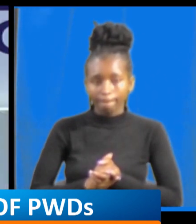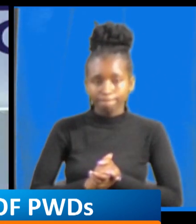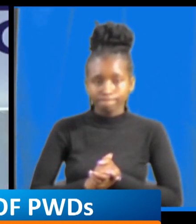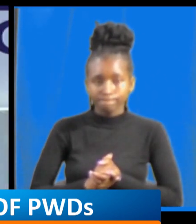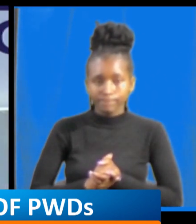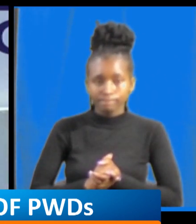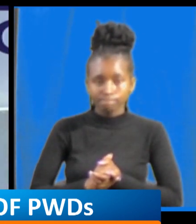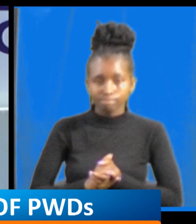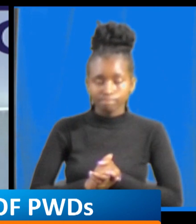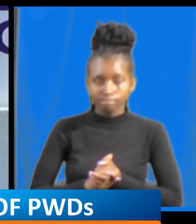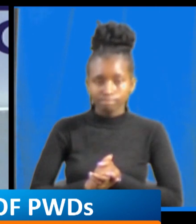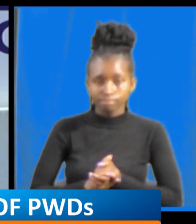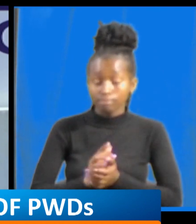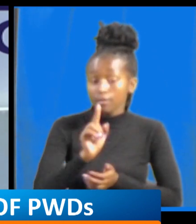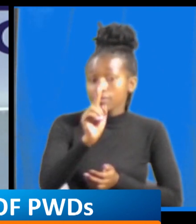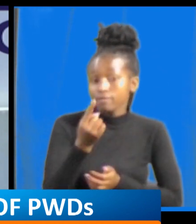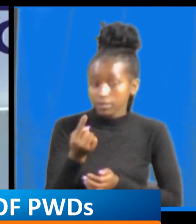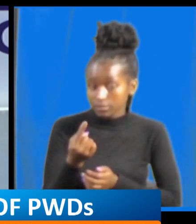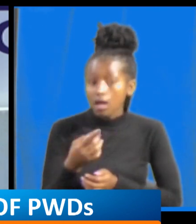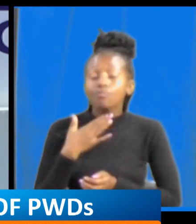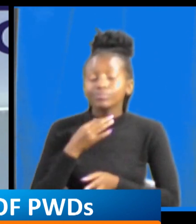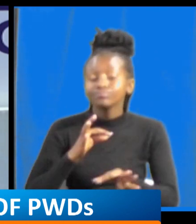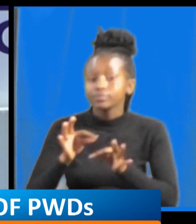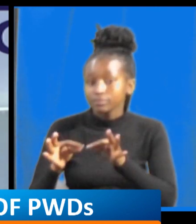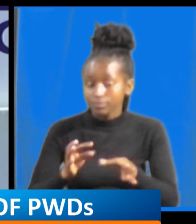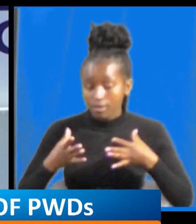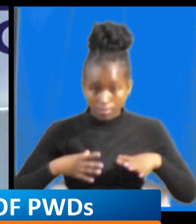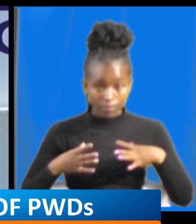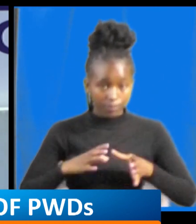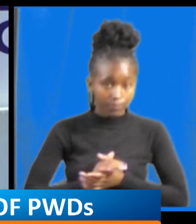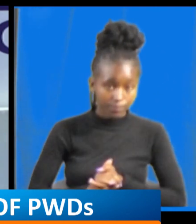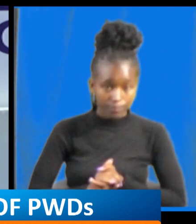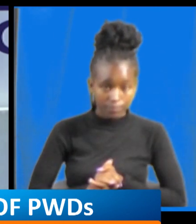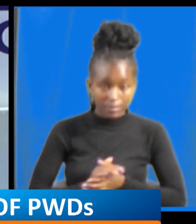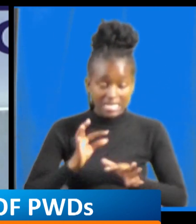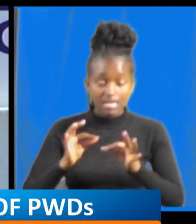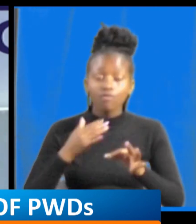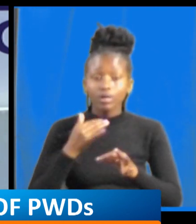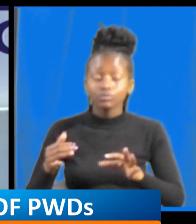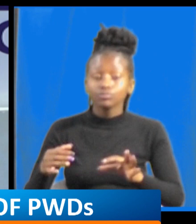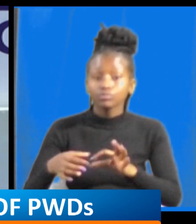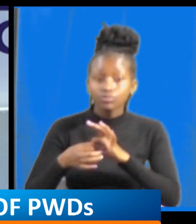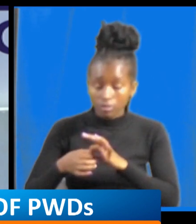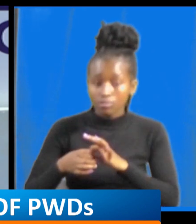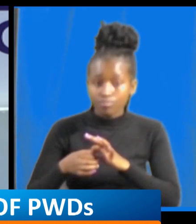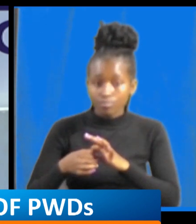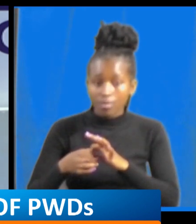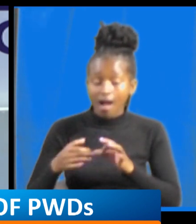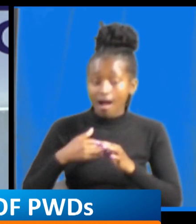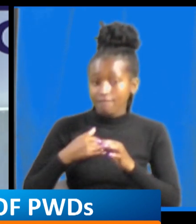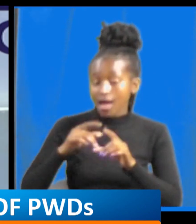okay first of all i kind of advise people when you want to join there is a card that we own